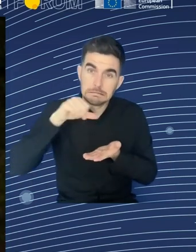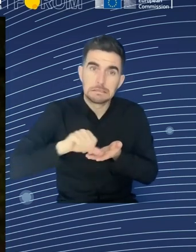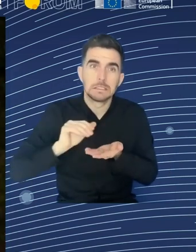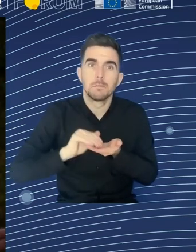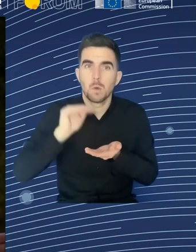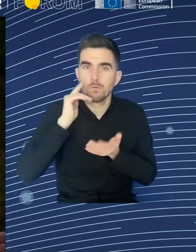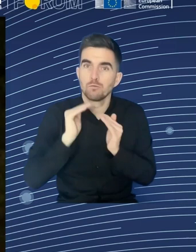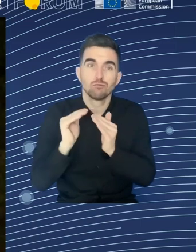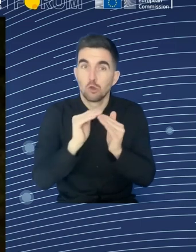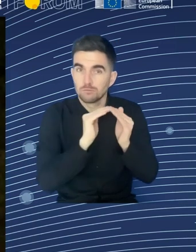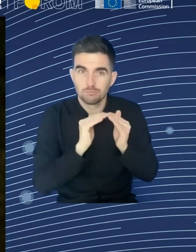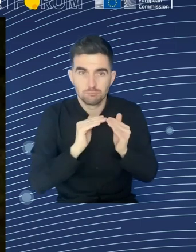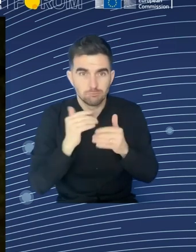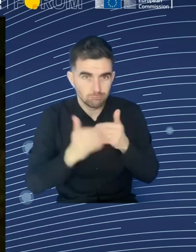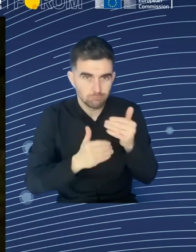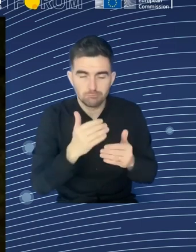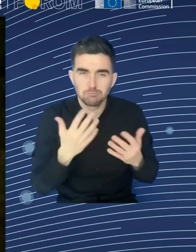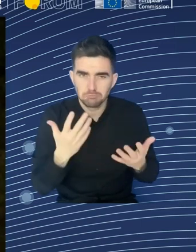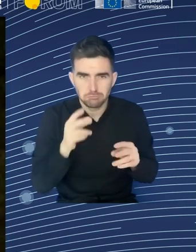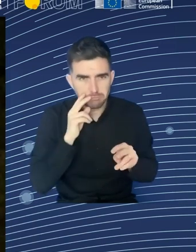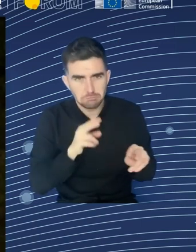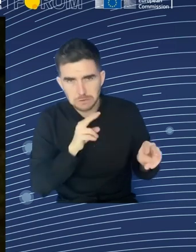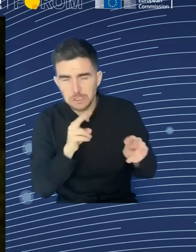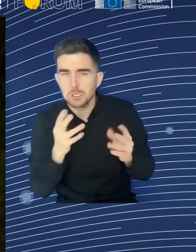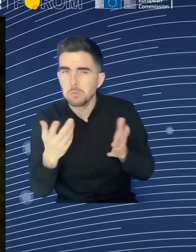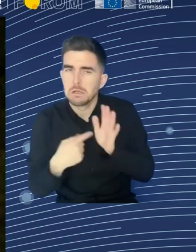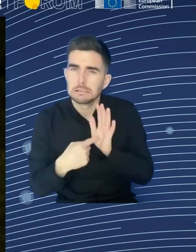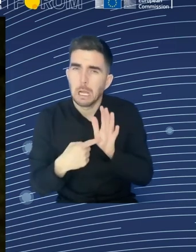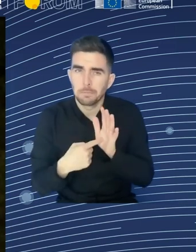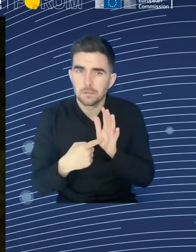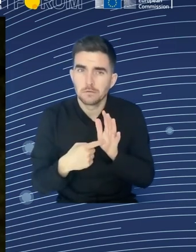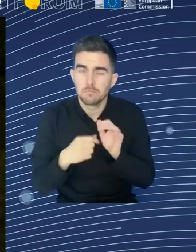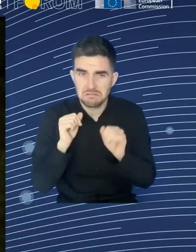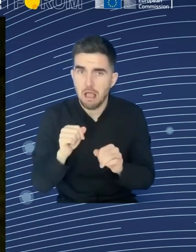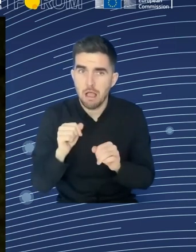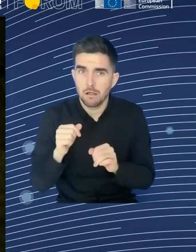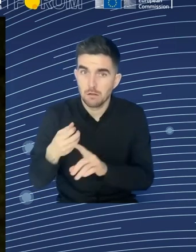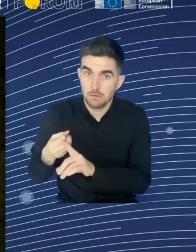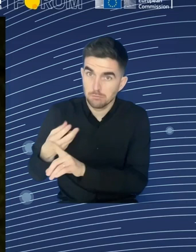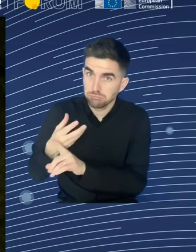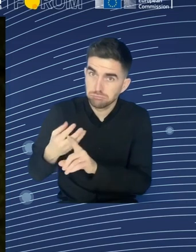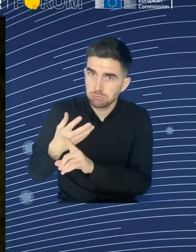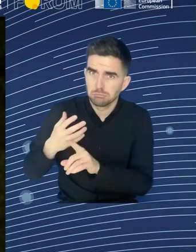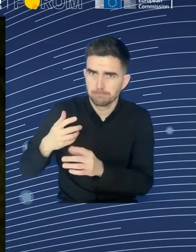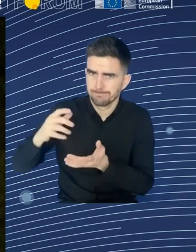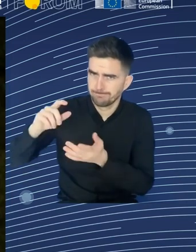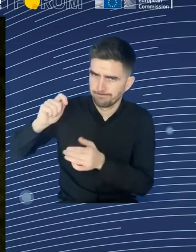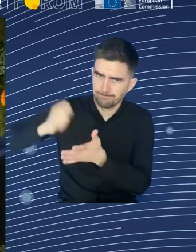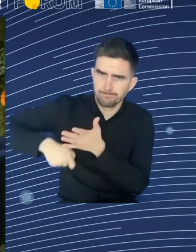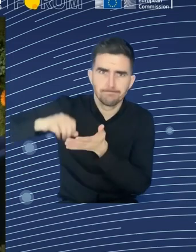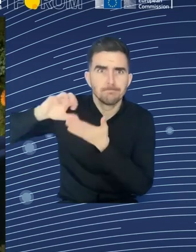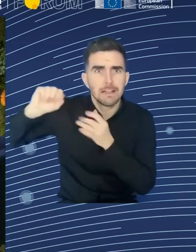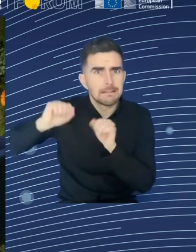do also tend to have very regressive distributed profiles. So they weigh basically more heavily on the poor.